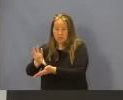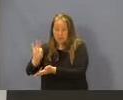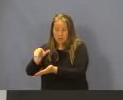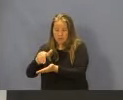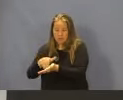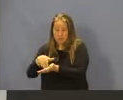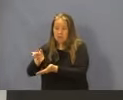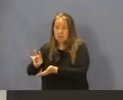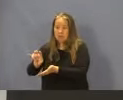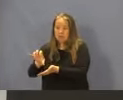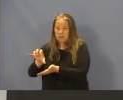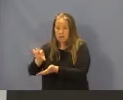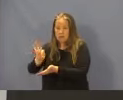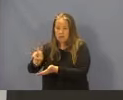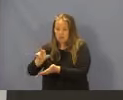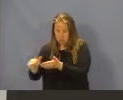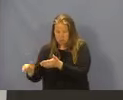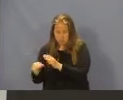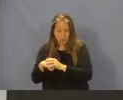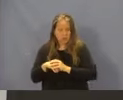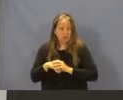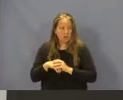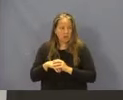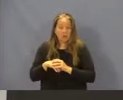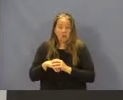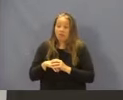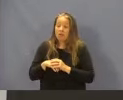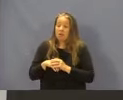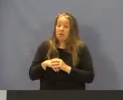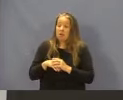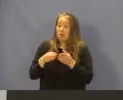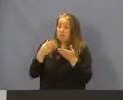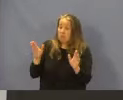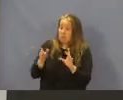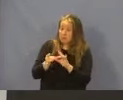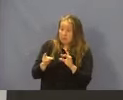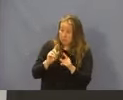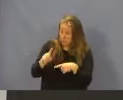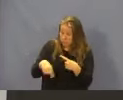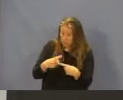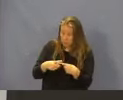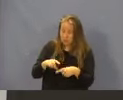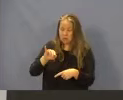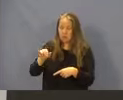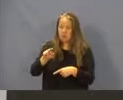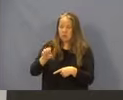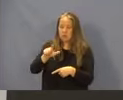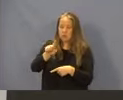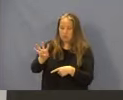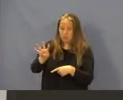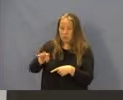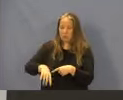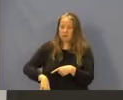,792. An opportunity for public comment will be held on June 24th,